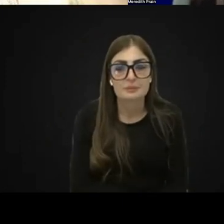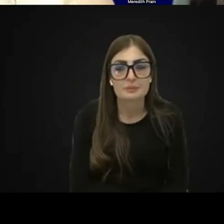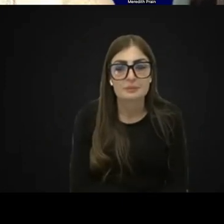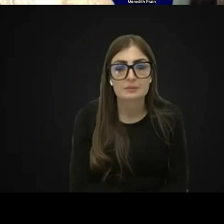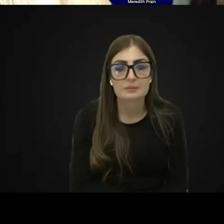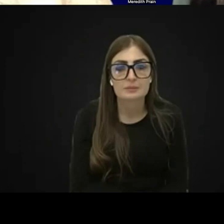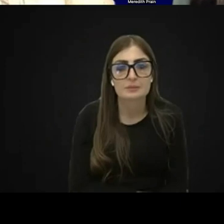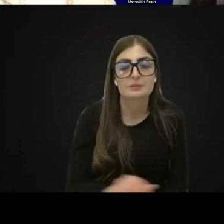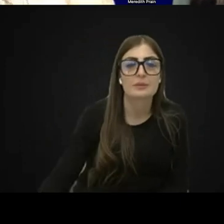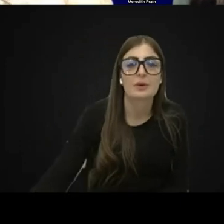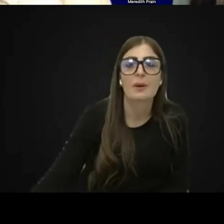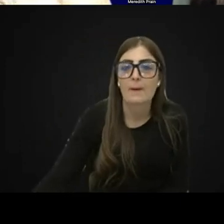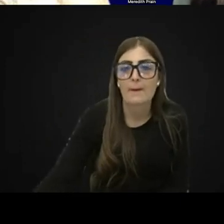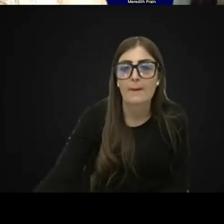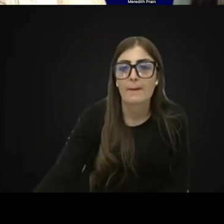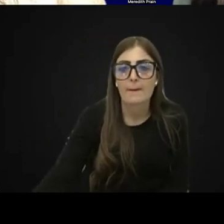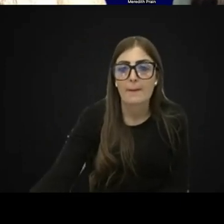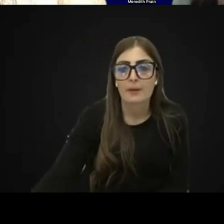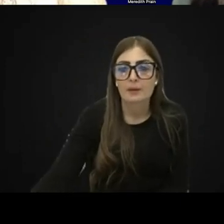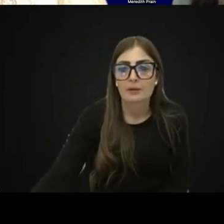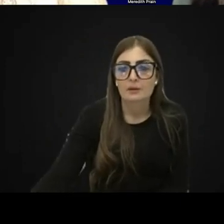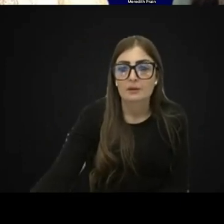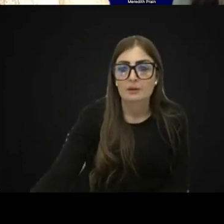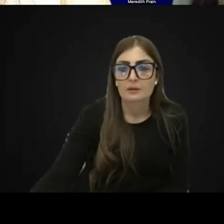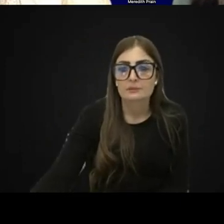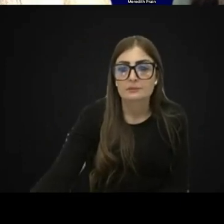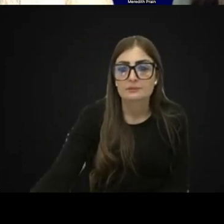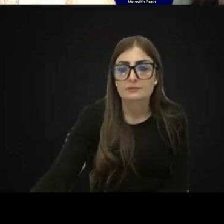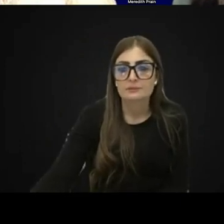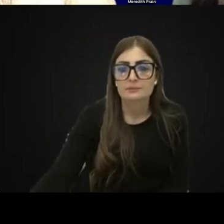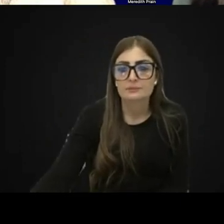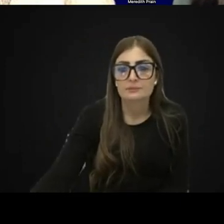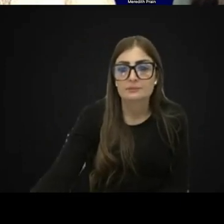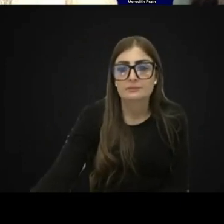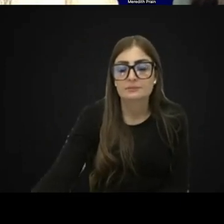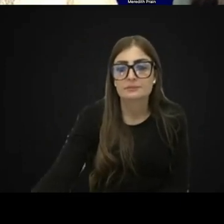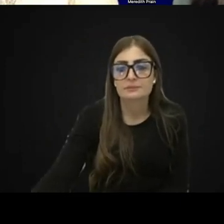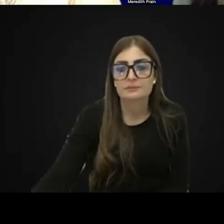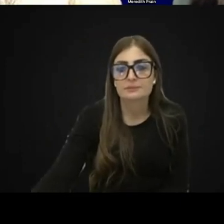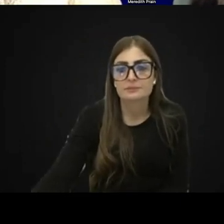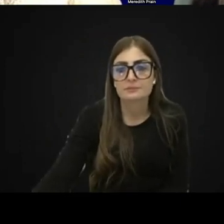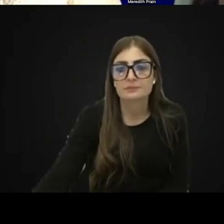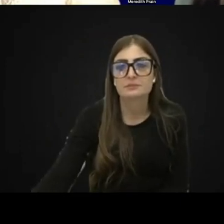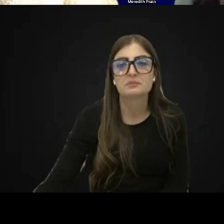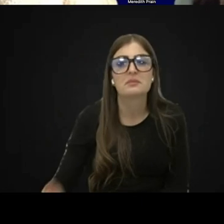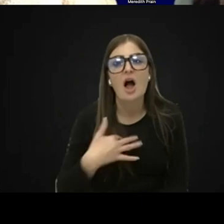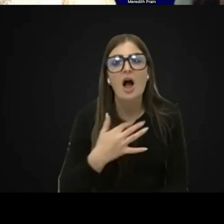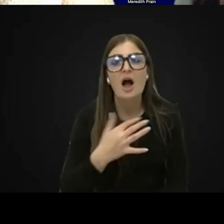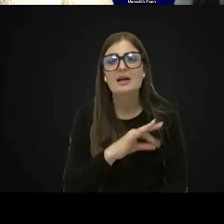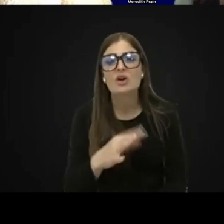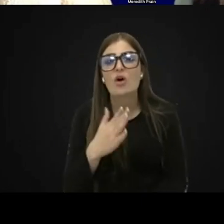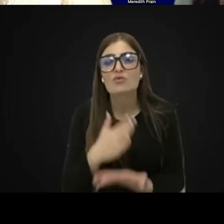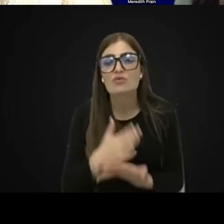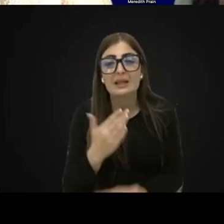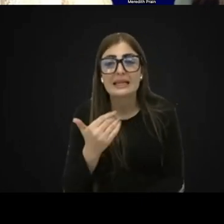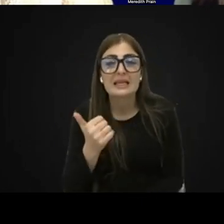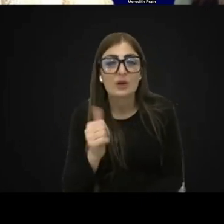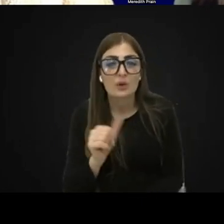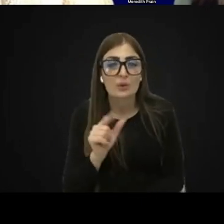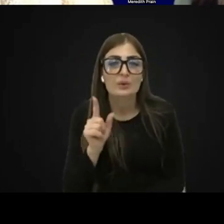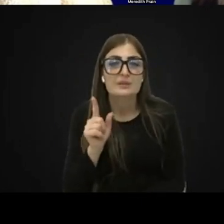Objective assessment. So the way that I do it, I actually, I don't necessarily use an objective assessment.